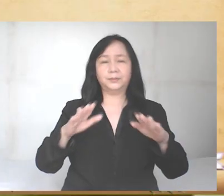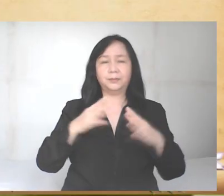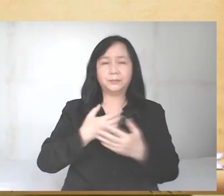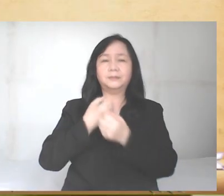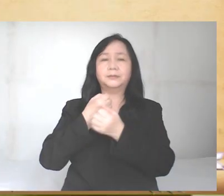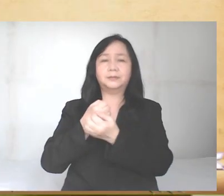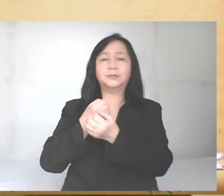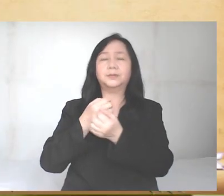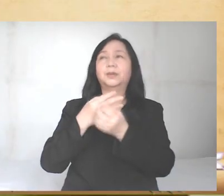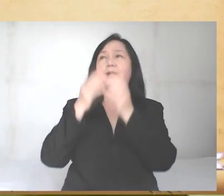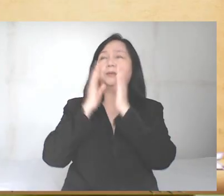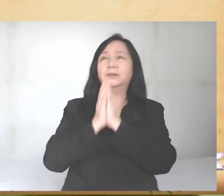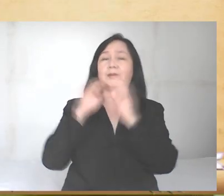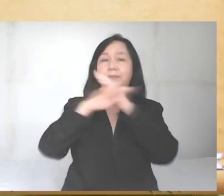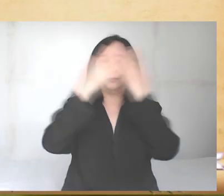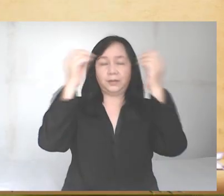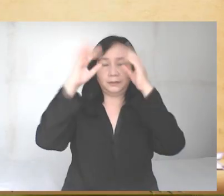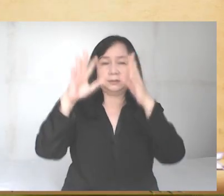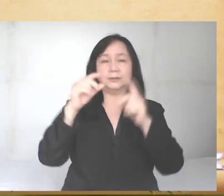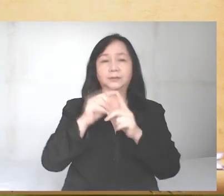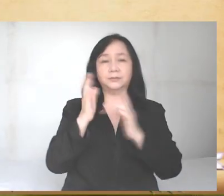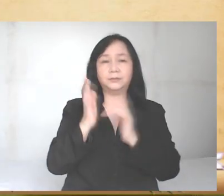Heavenly Father in the words of Jesus.